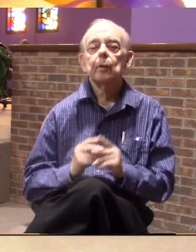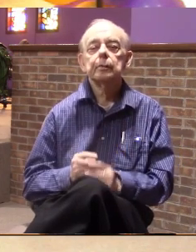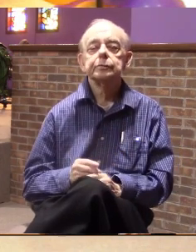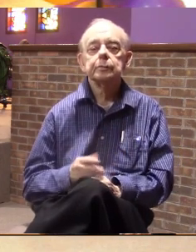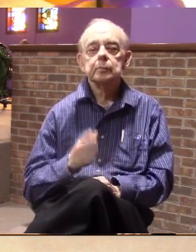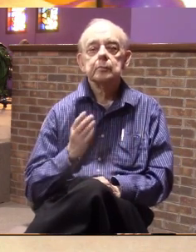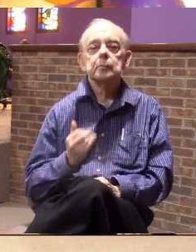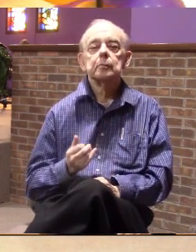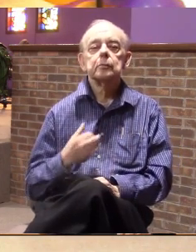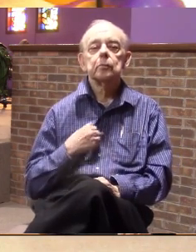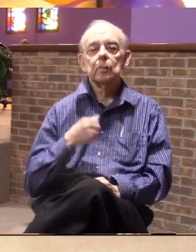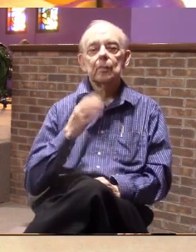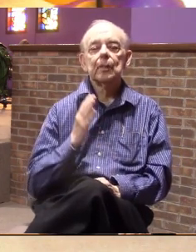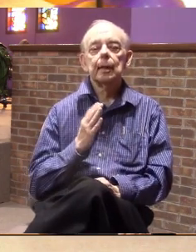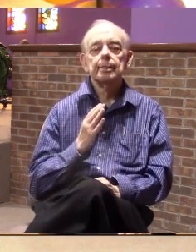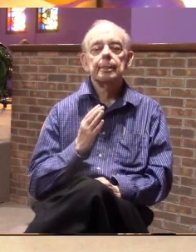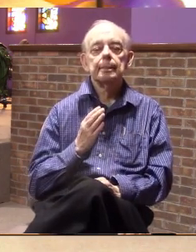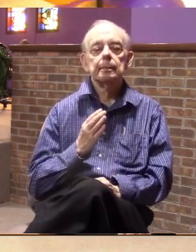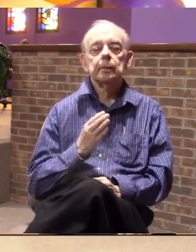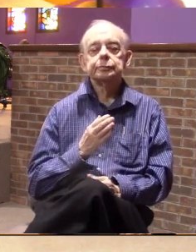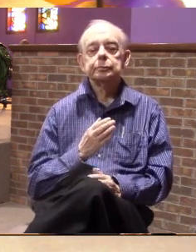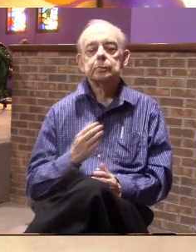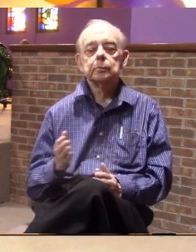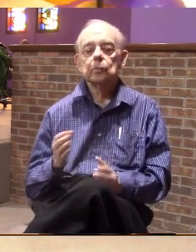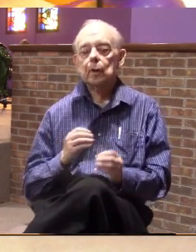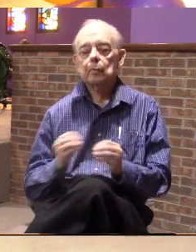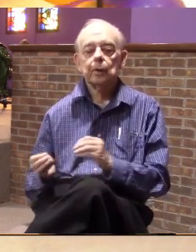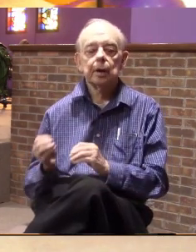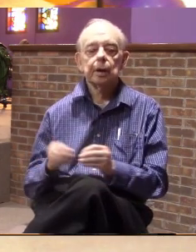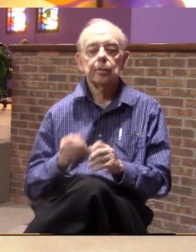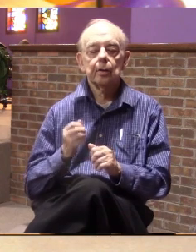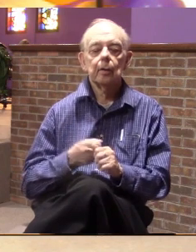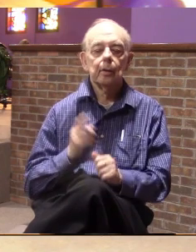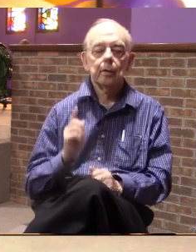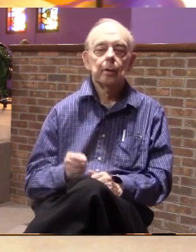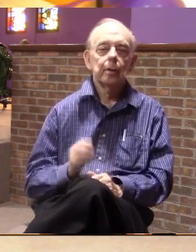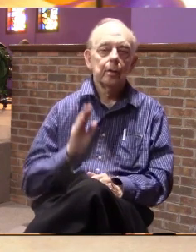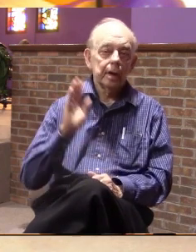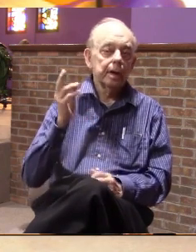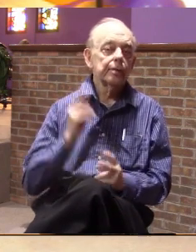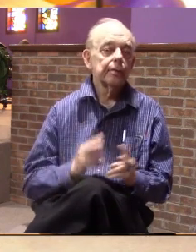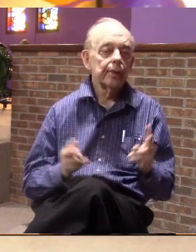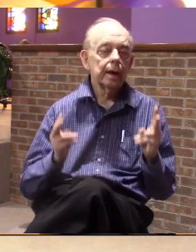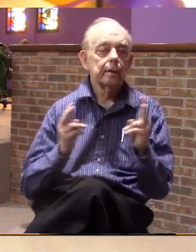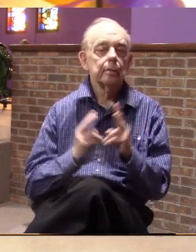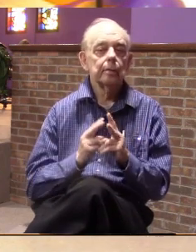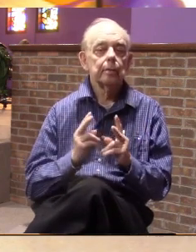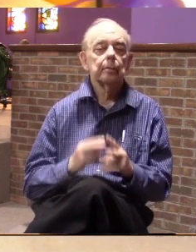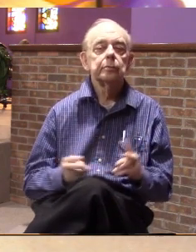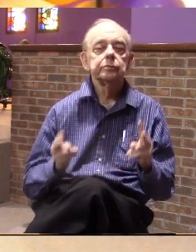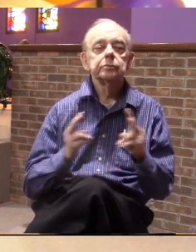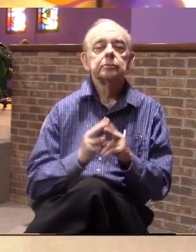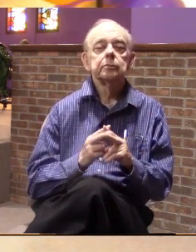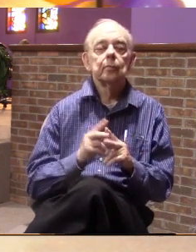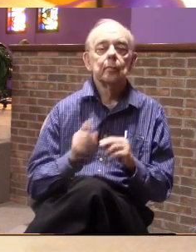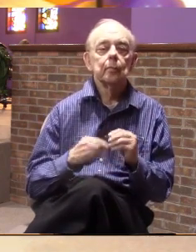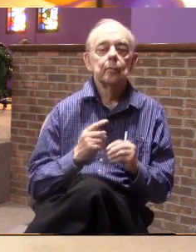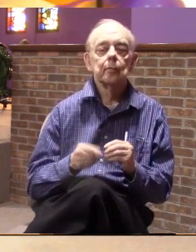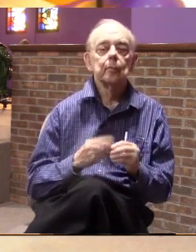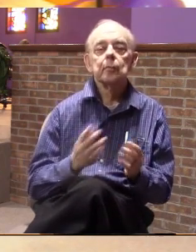Because God had placed in each and every one of us his values. values of